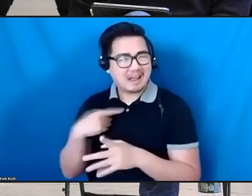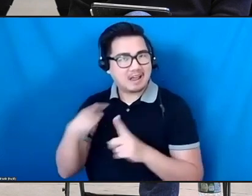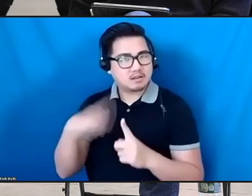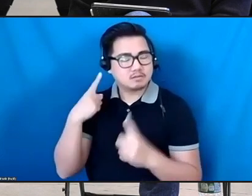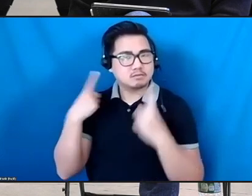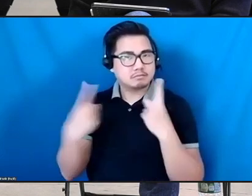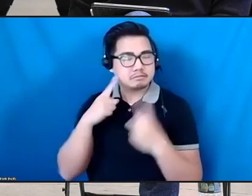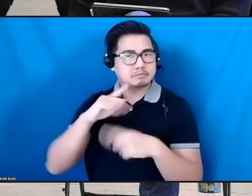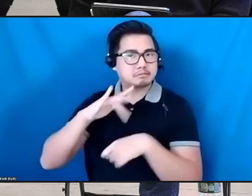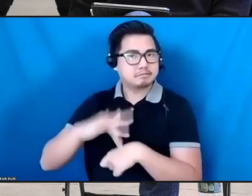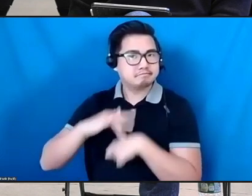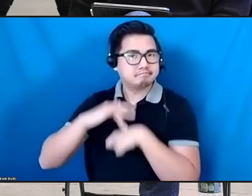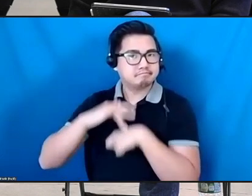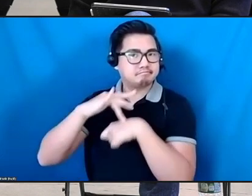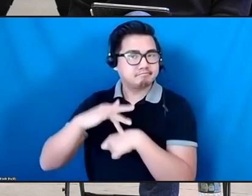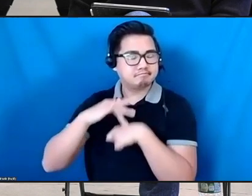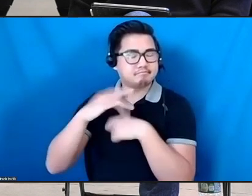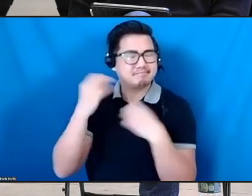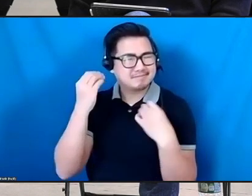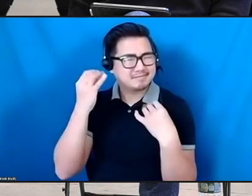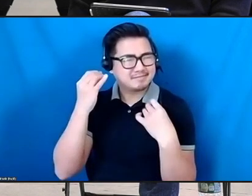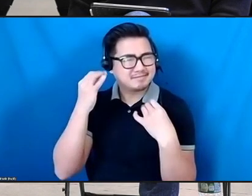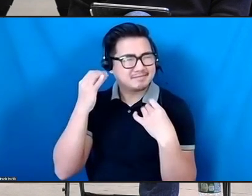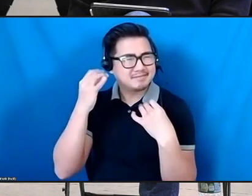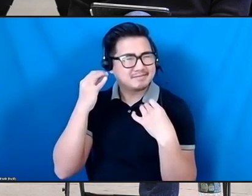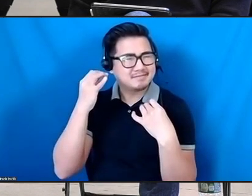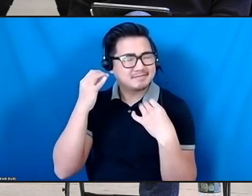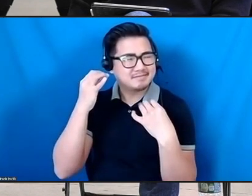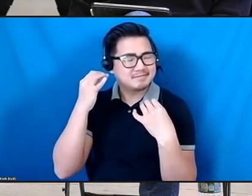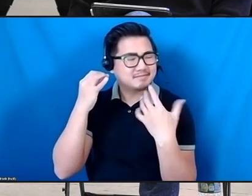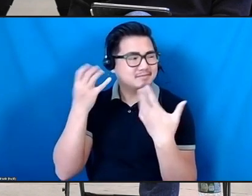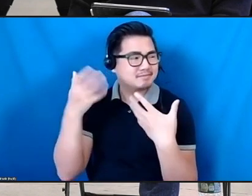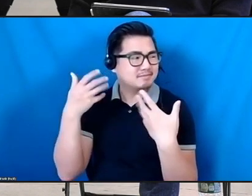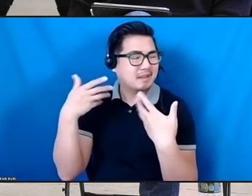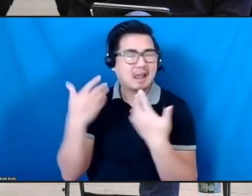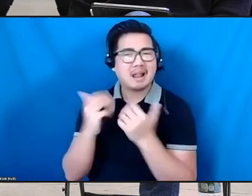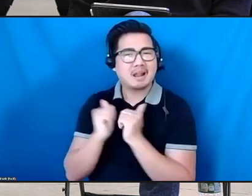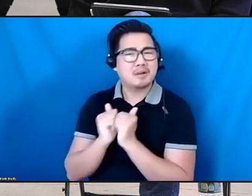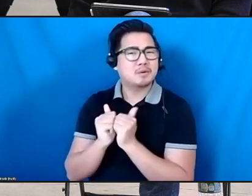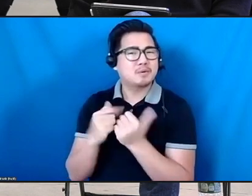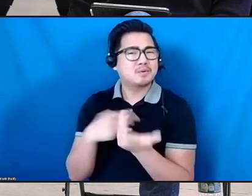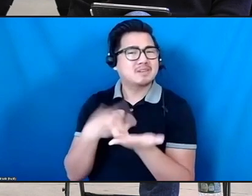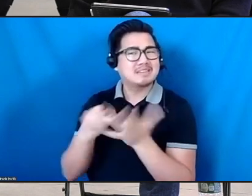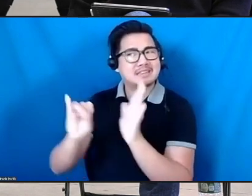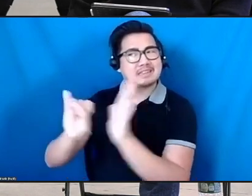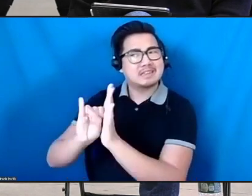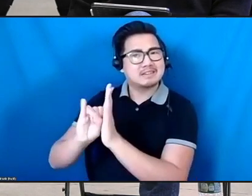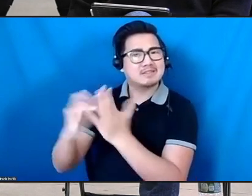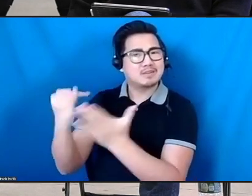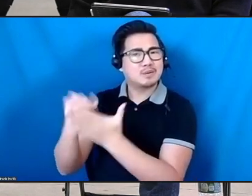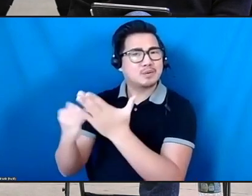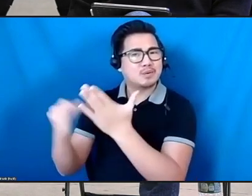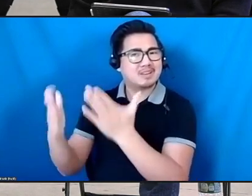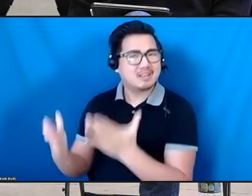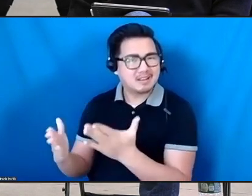how do we sort of identify the artists and have that long term process. Right?